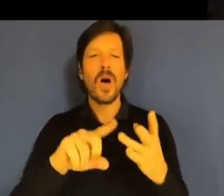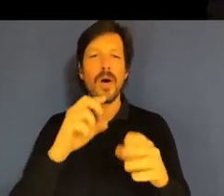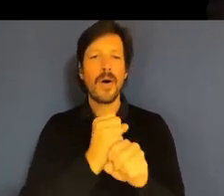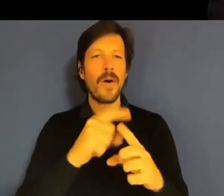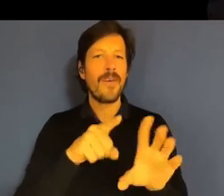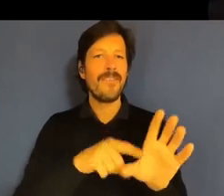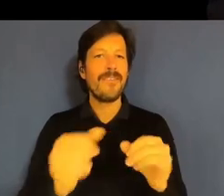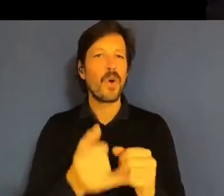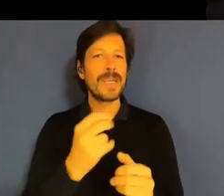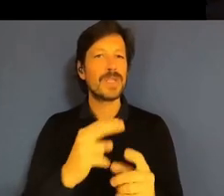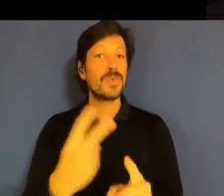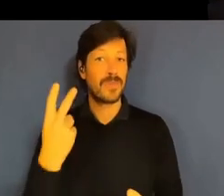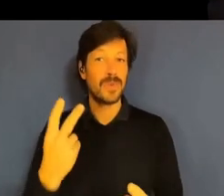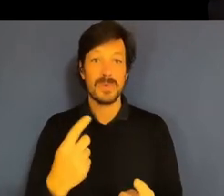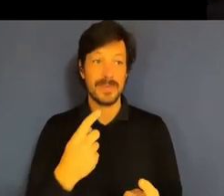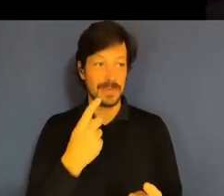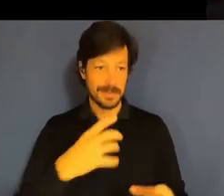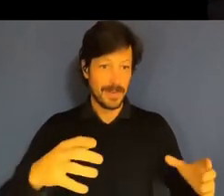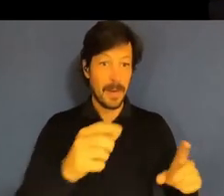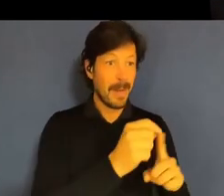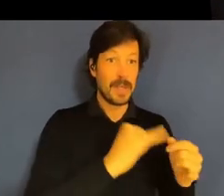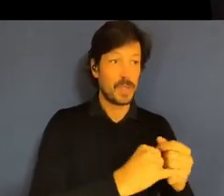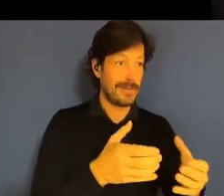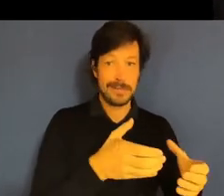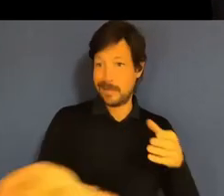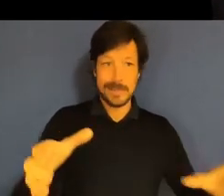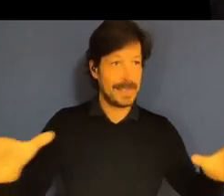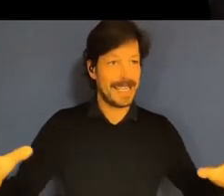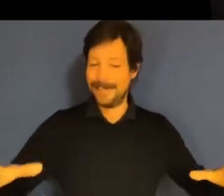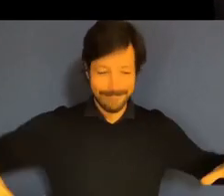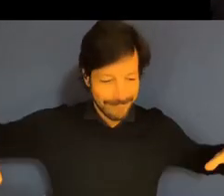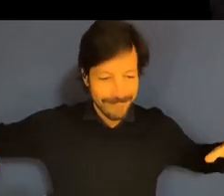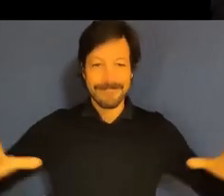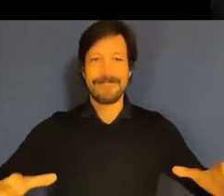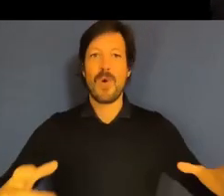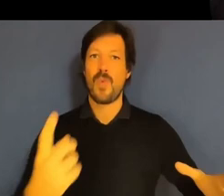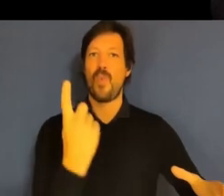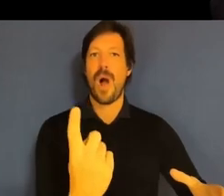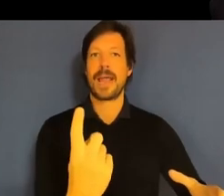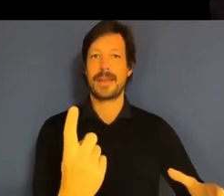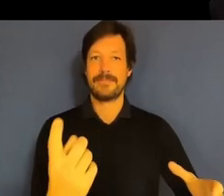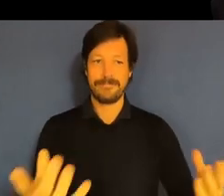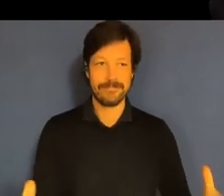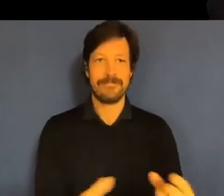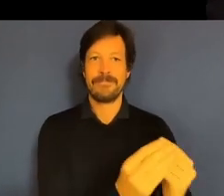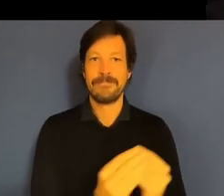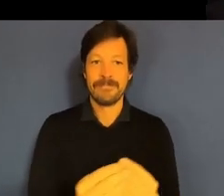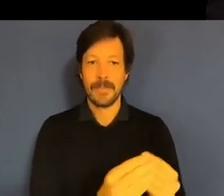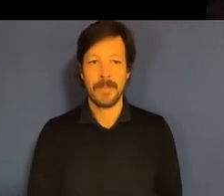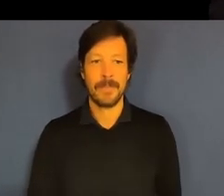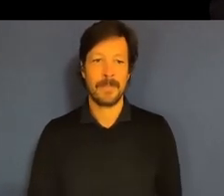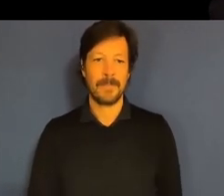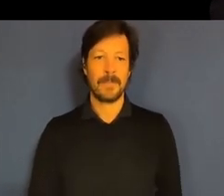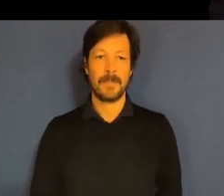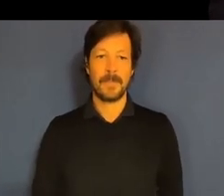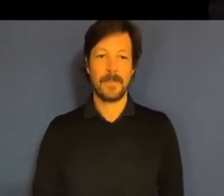concept of pulling together the public service with one APS just because of the complexity and interconnectedness of issues. And there are